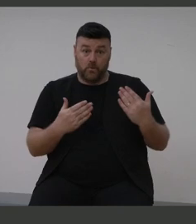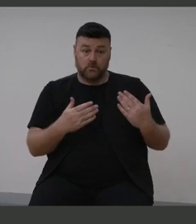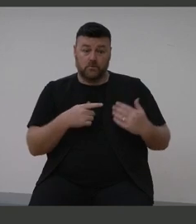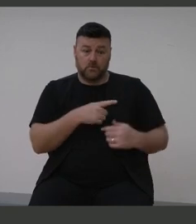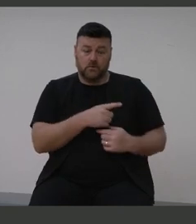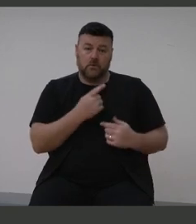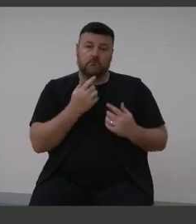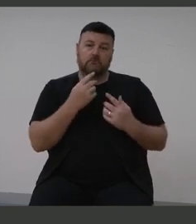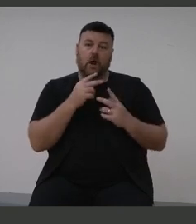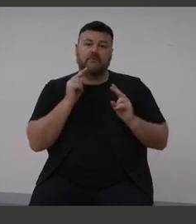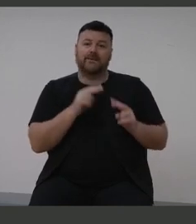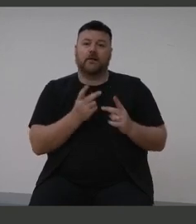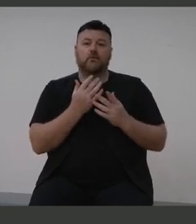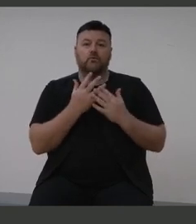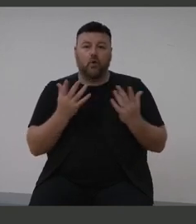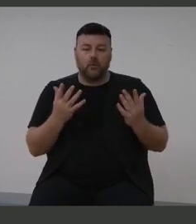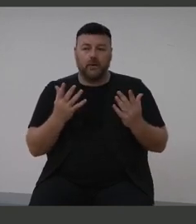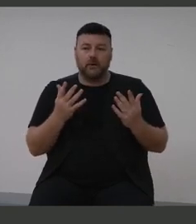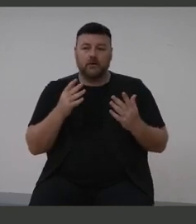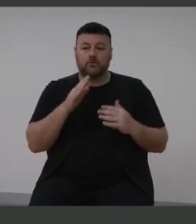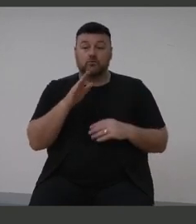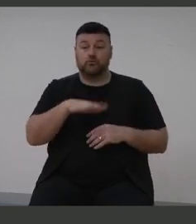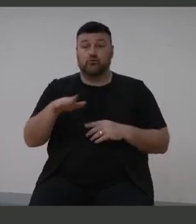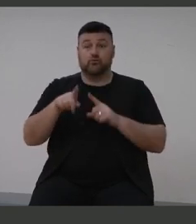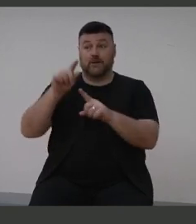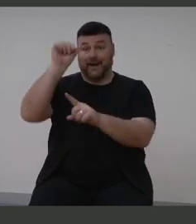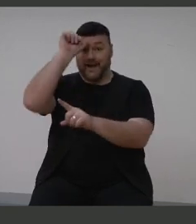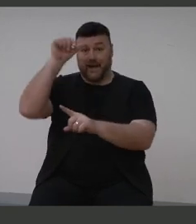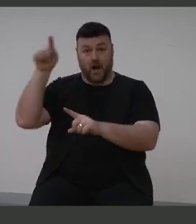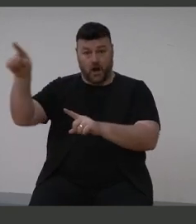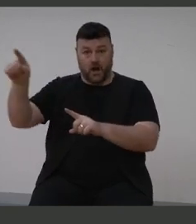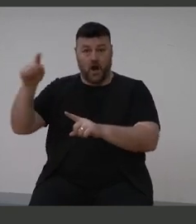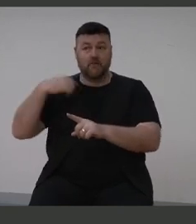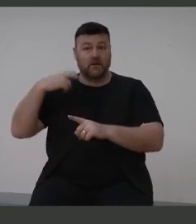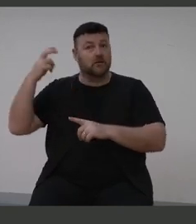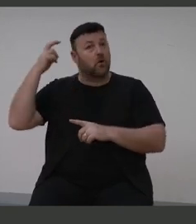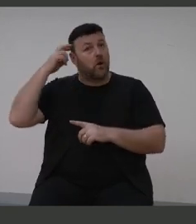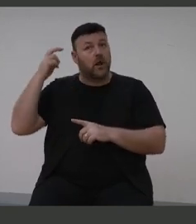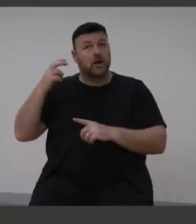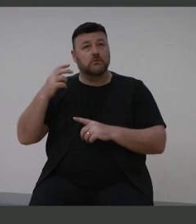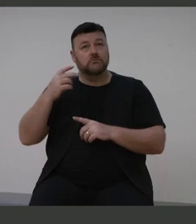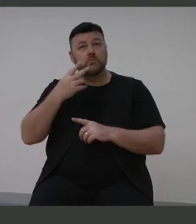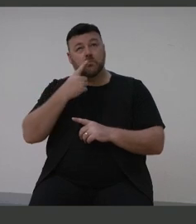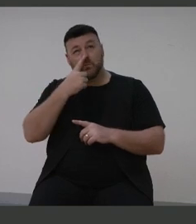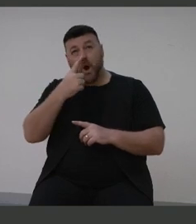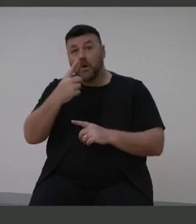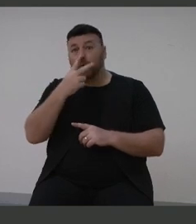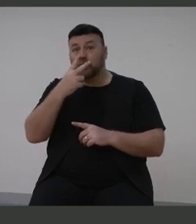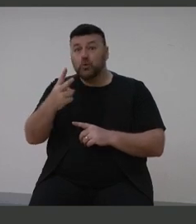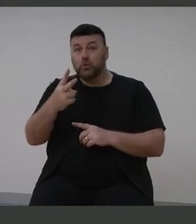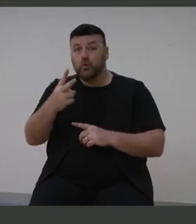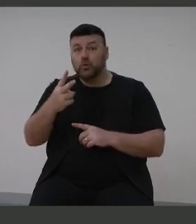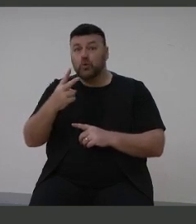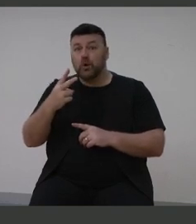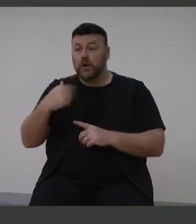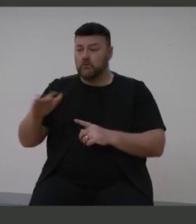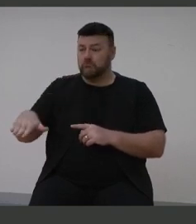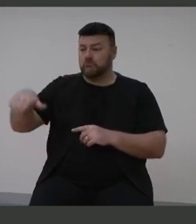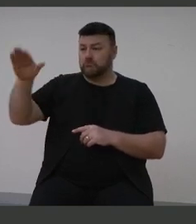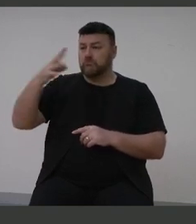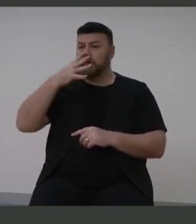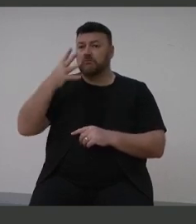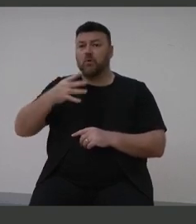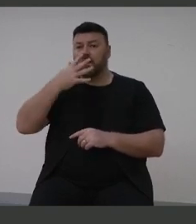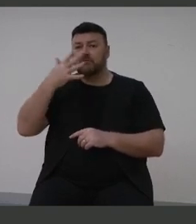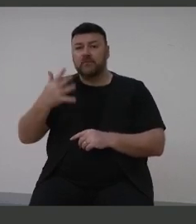I've seen so many children around India that have had the implant done at the age of one or two. And you see them when they're 14, 15 years of